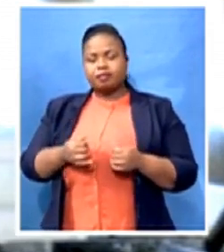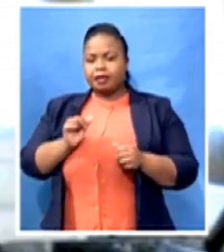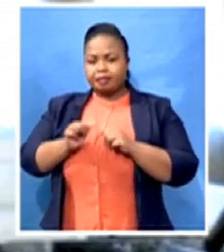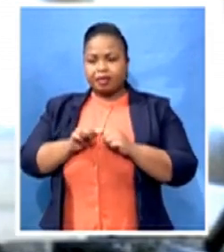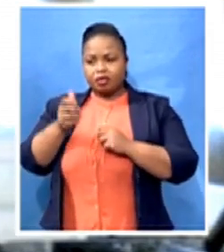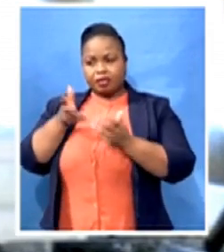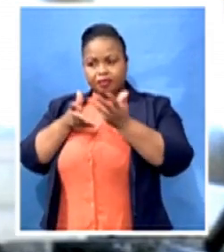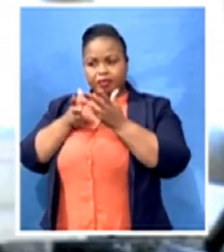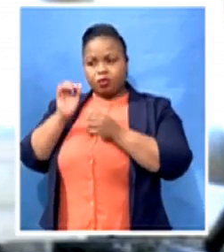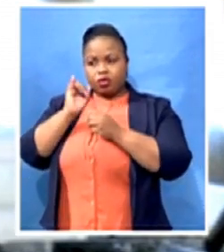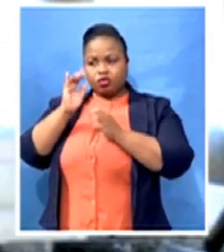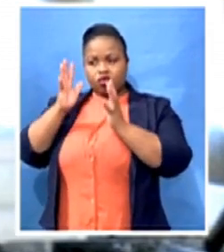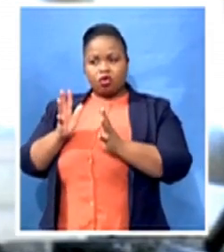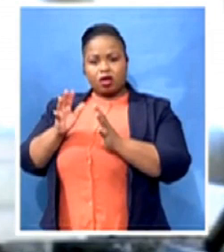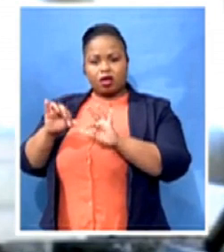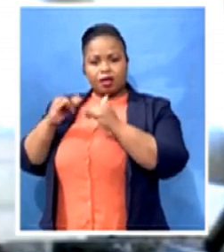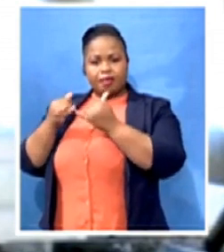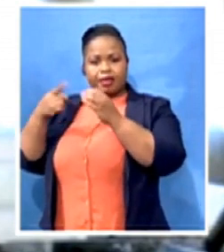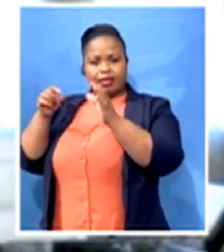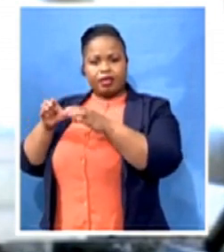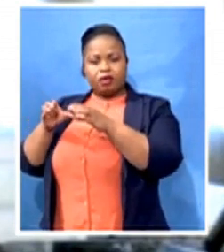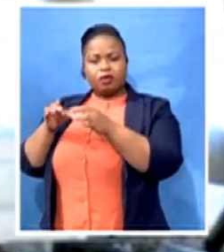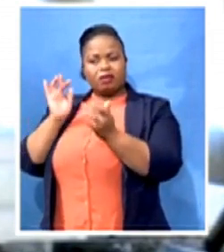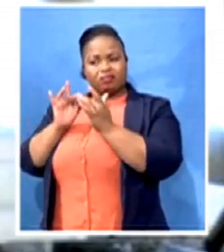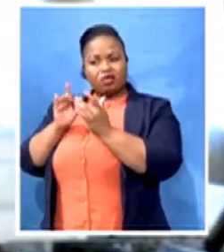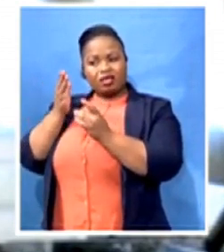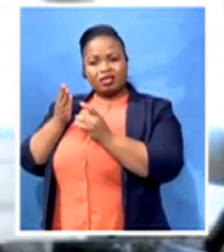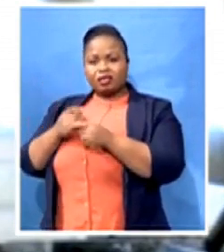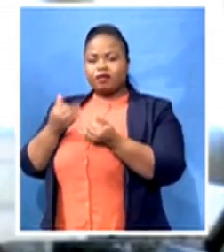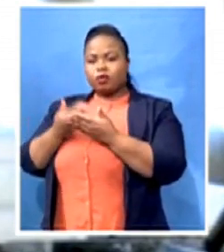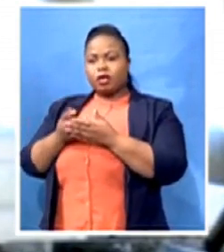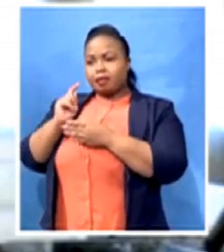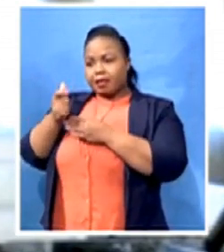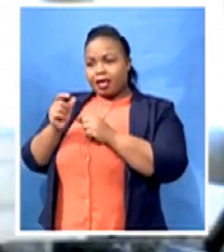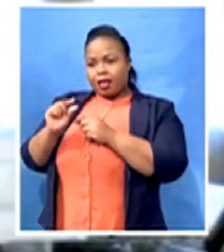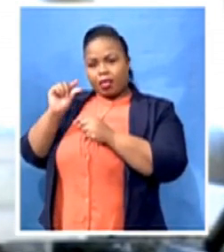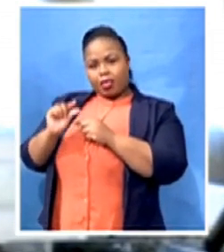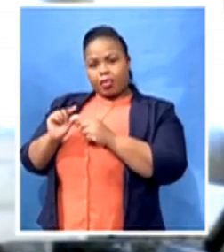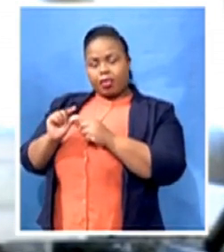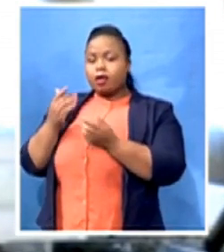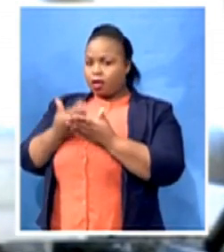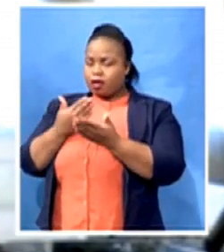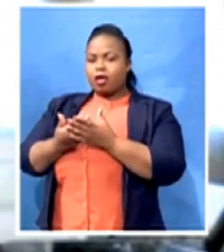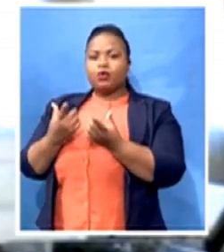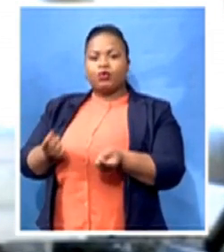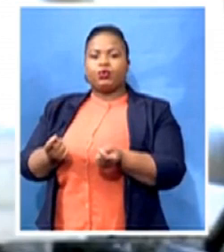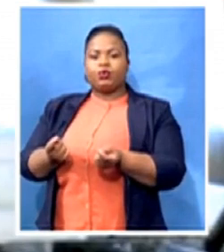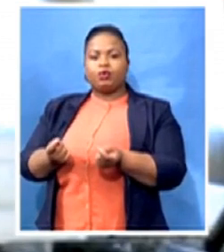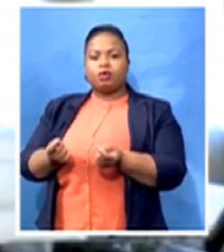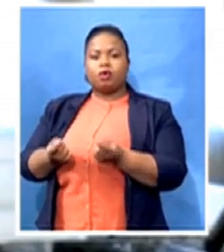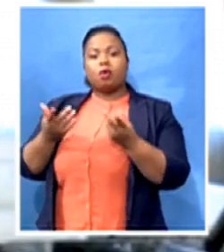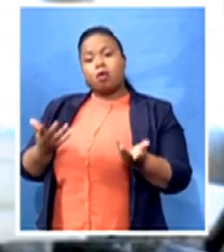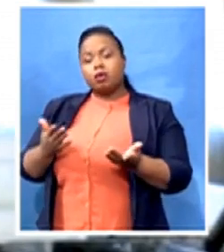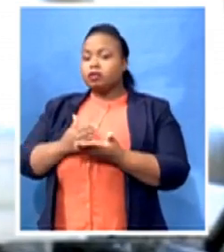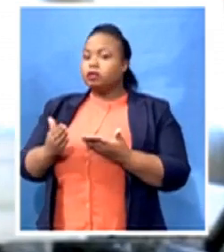either reduce premiums, which they are in a position of doing, or because some people are not really commuting and using their cars because